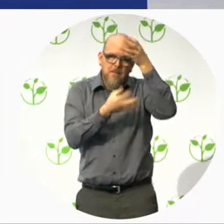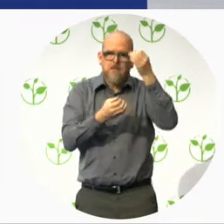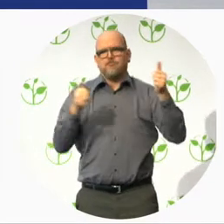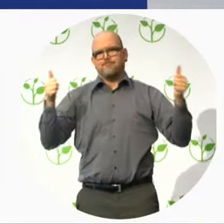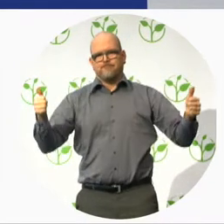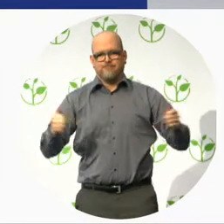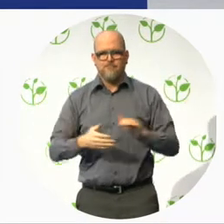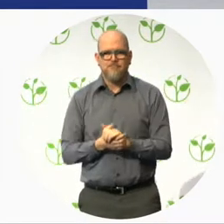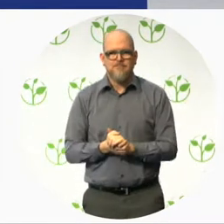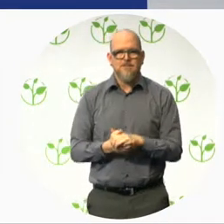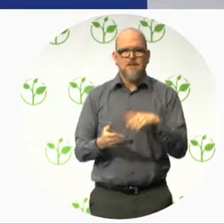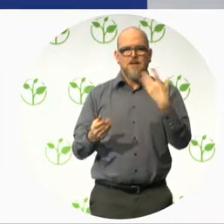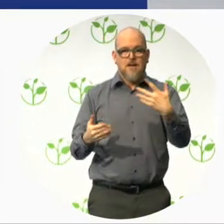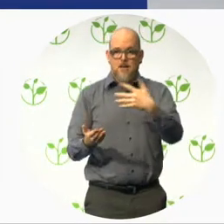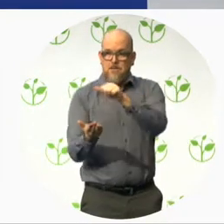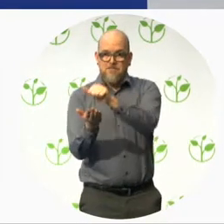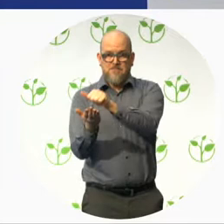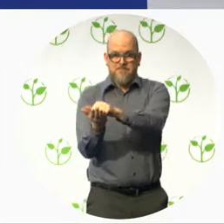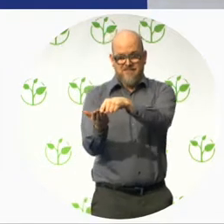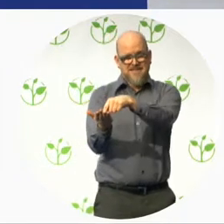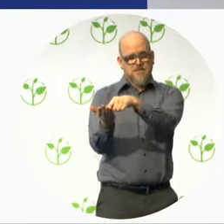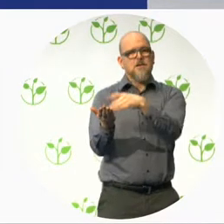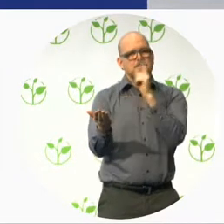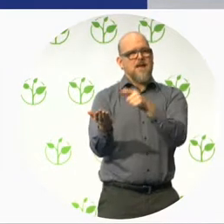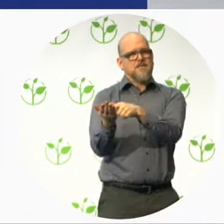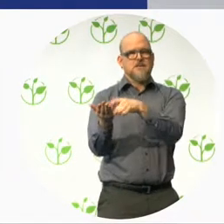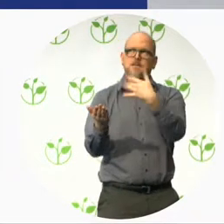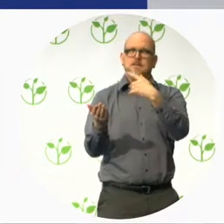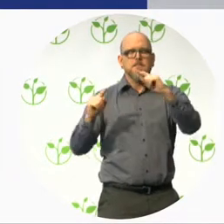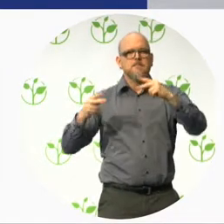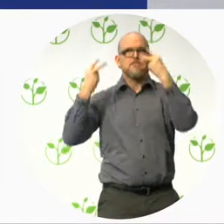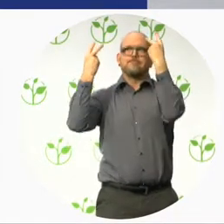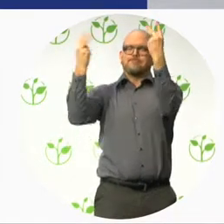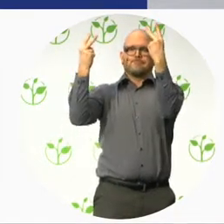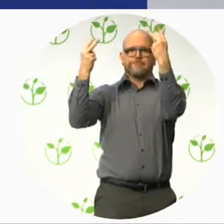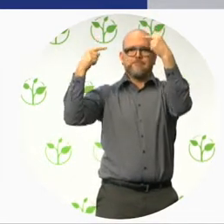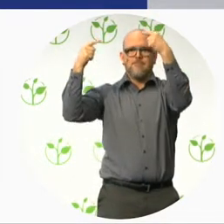powerful actor that makes things to change.